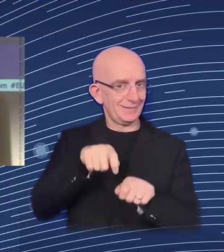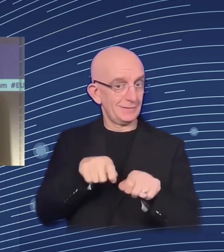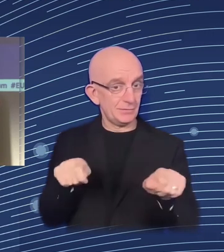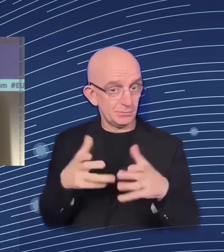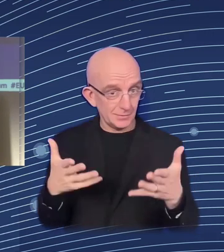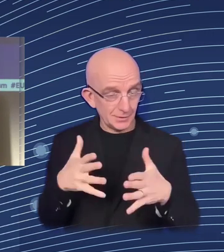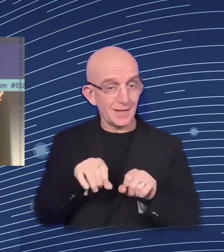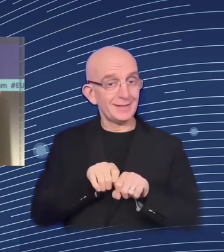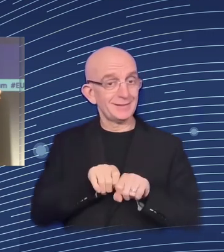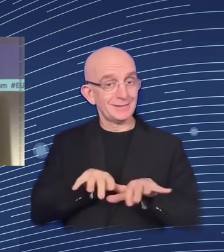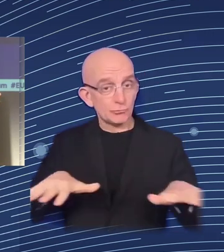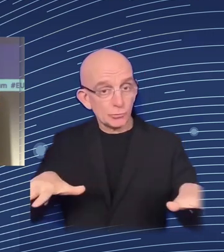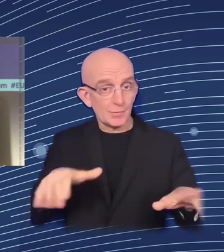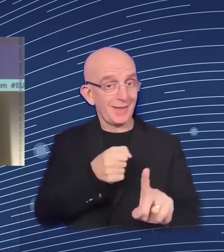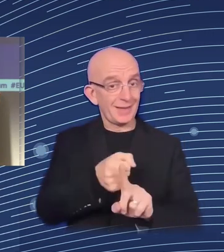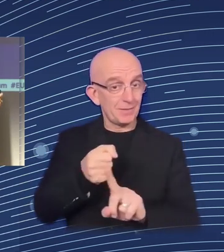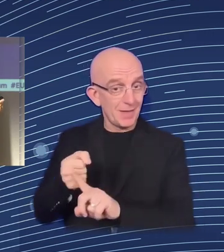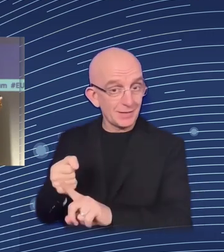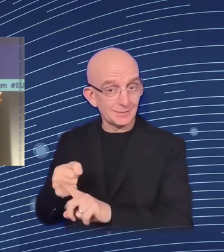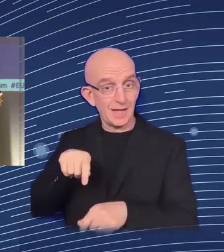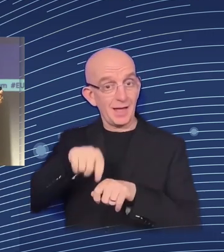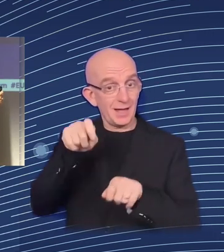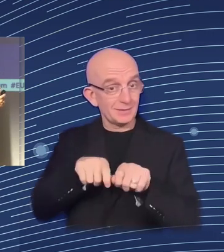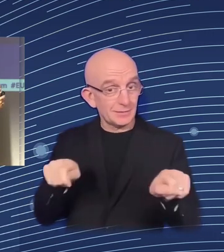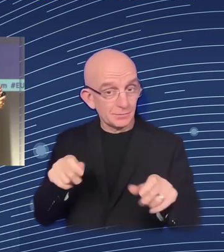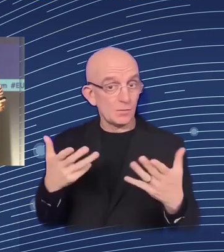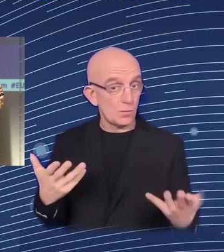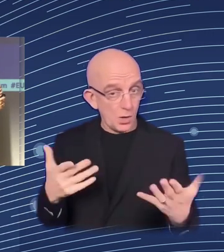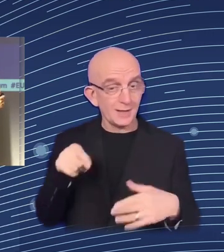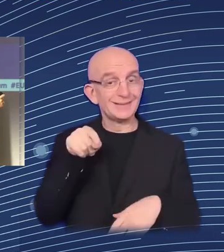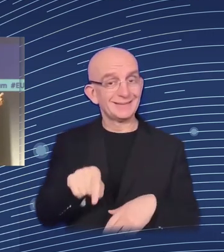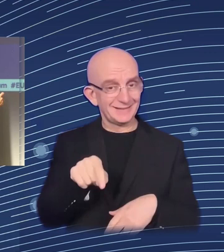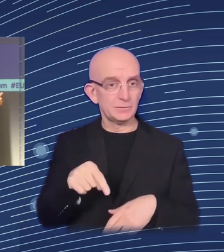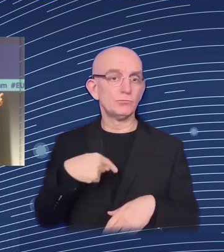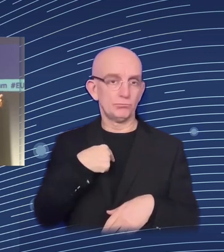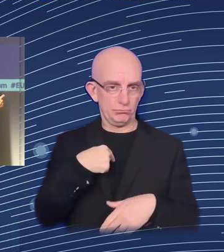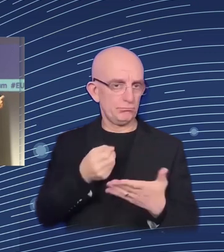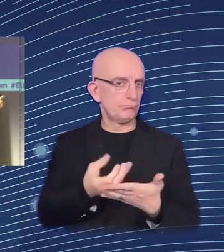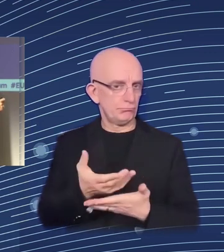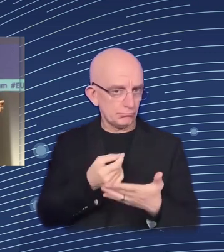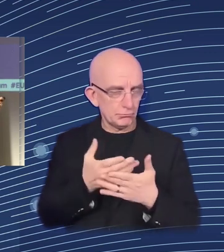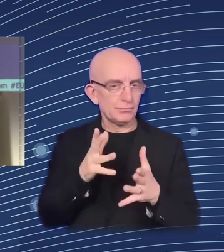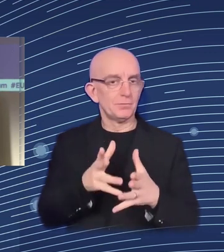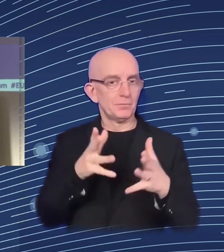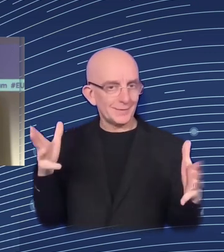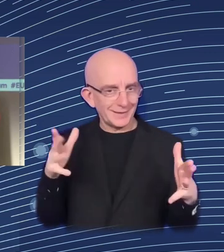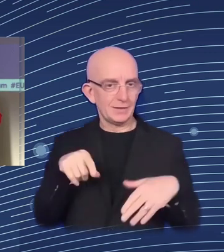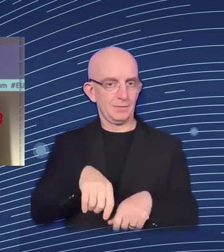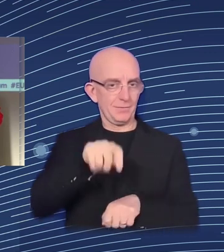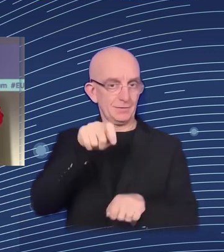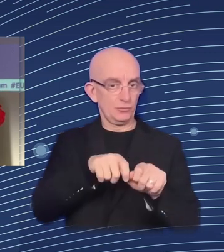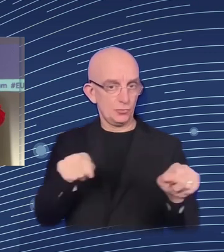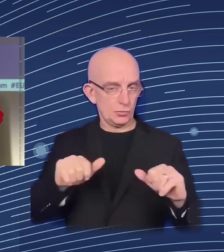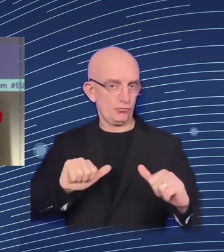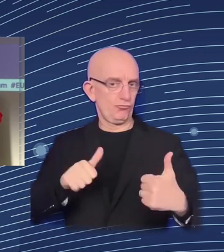described in general, the impact of digital transformations and the risks associated to it, is an extremely